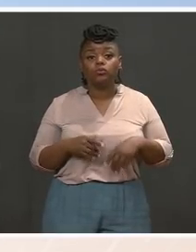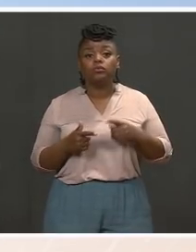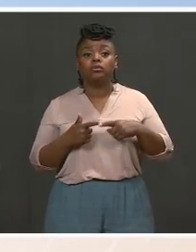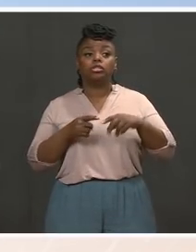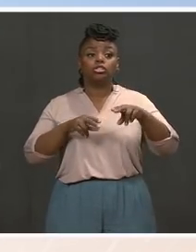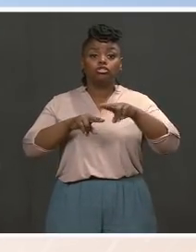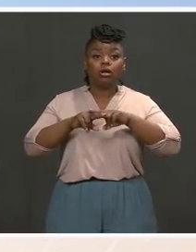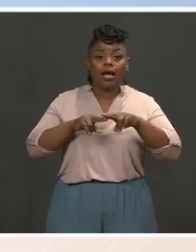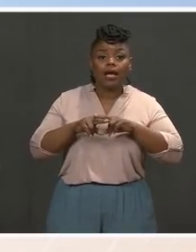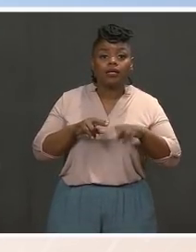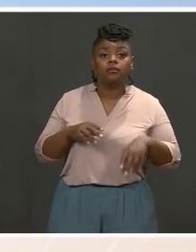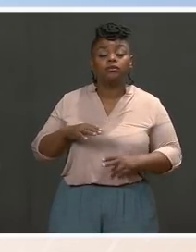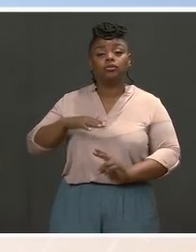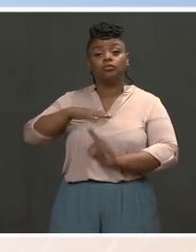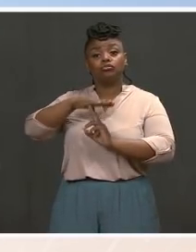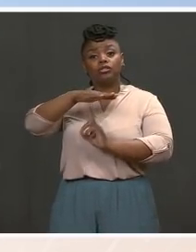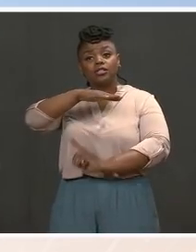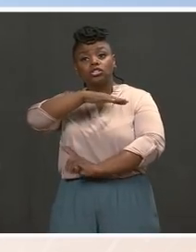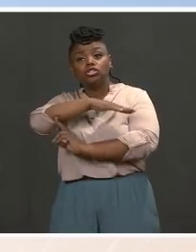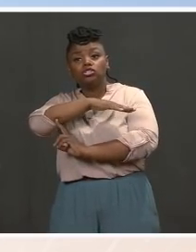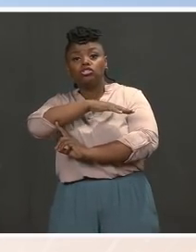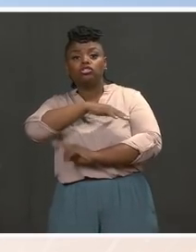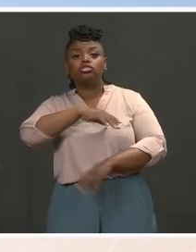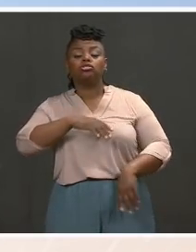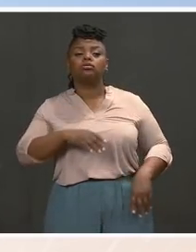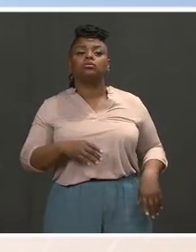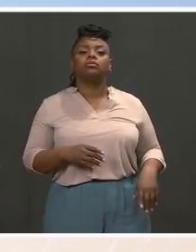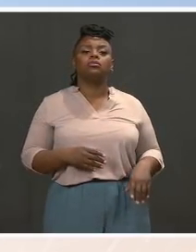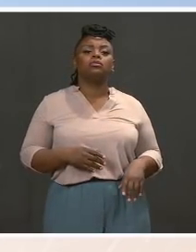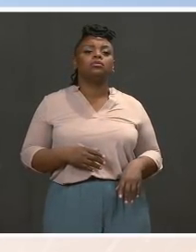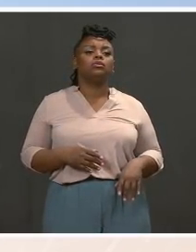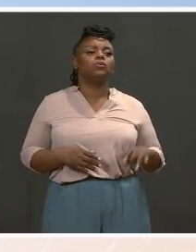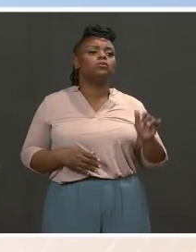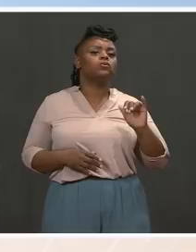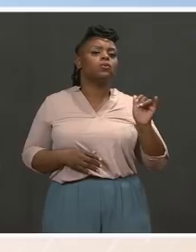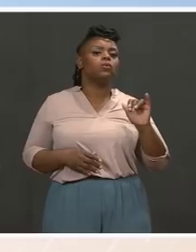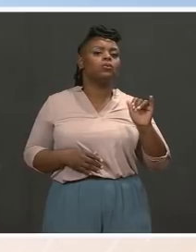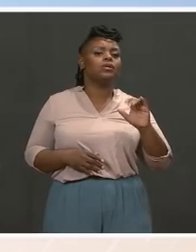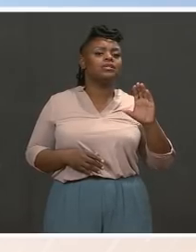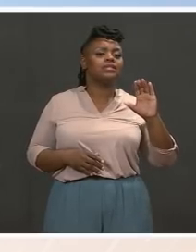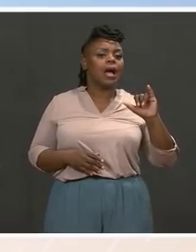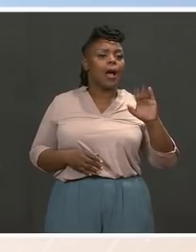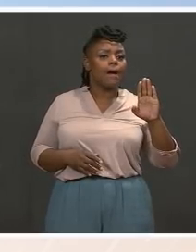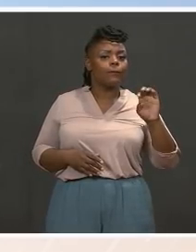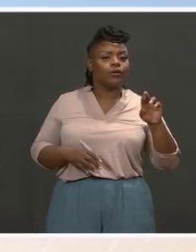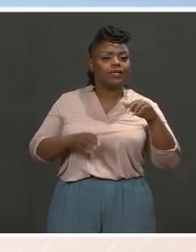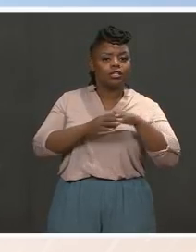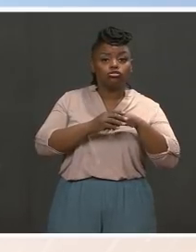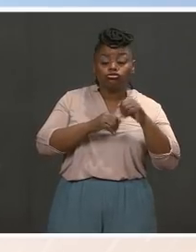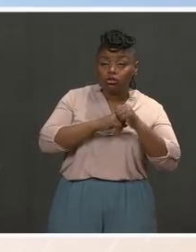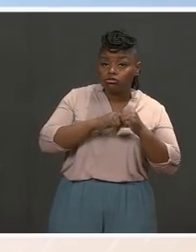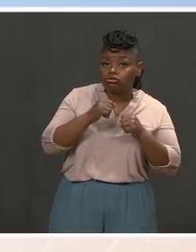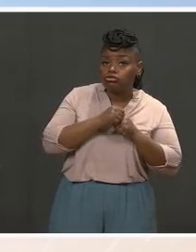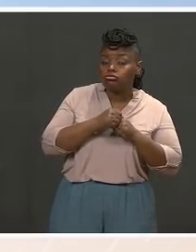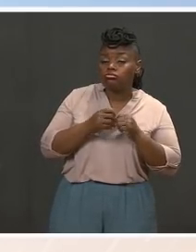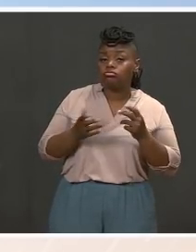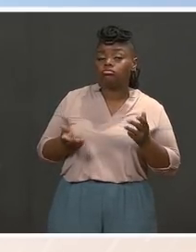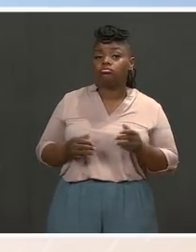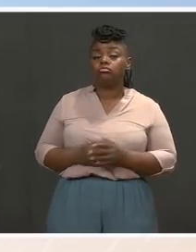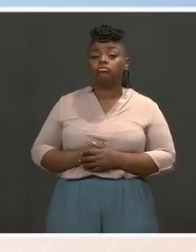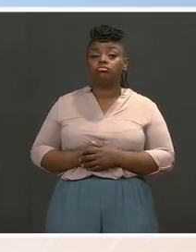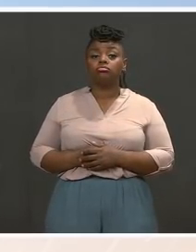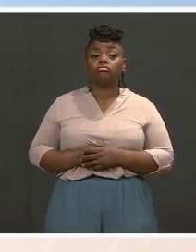about. But there's also components like our cyber infrastructure. There's lots of ways to look at infrastructure. But how —